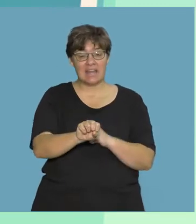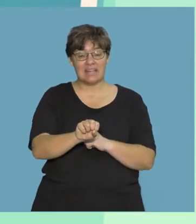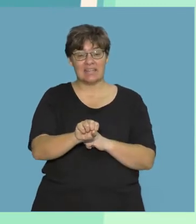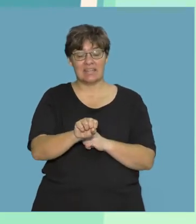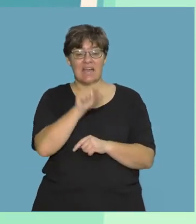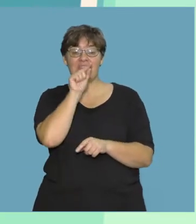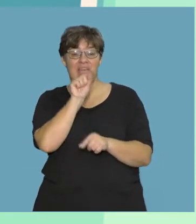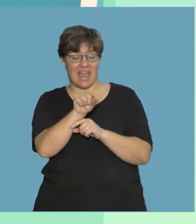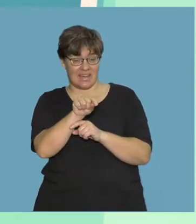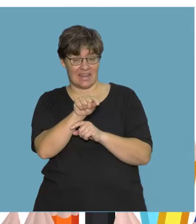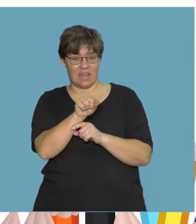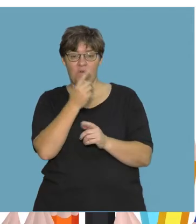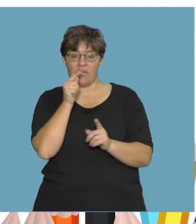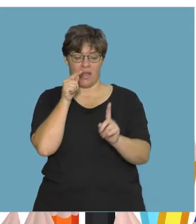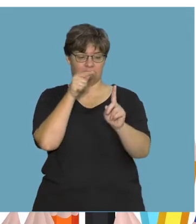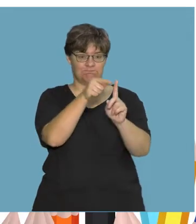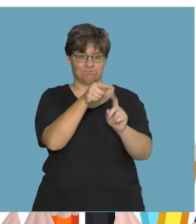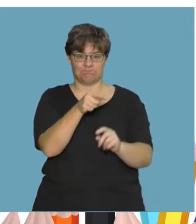and put your finger on it.